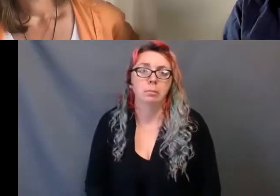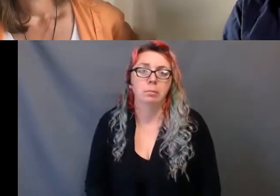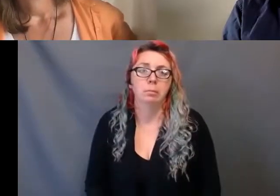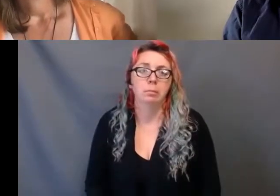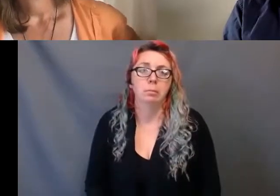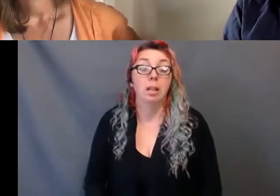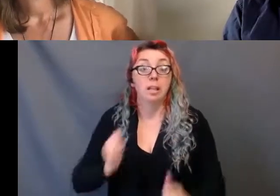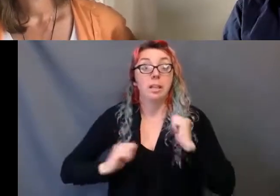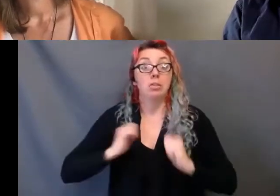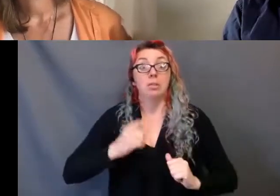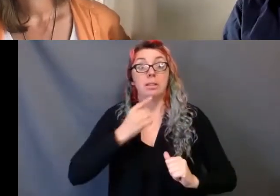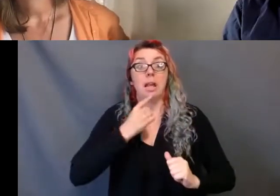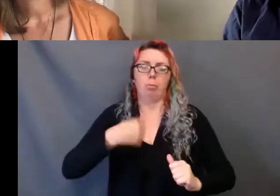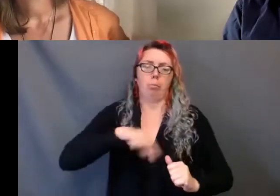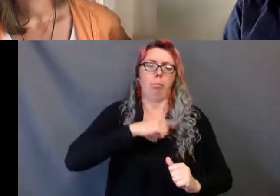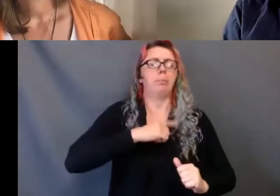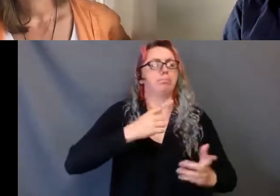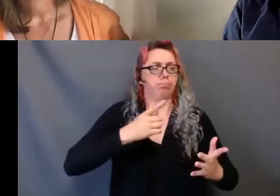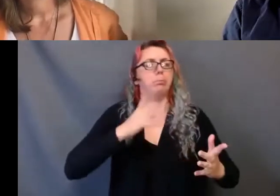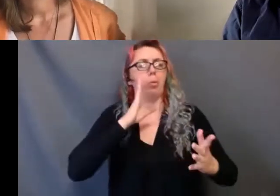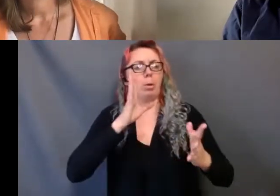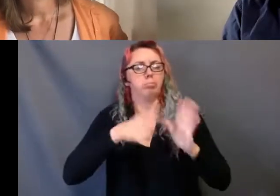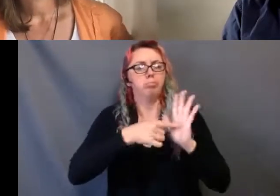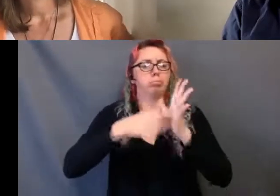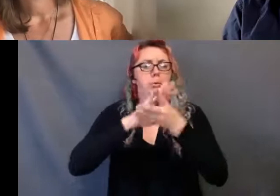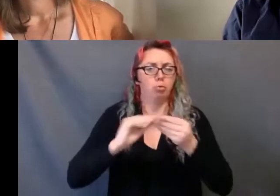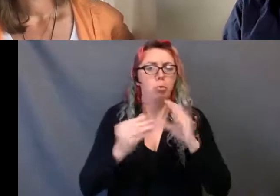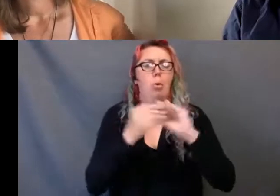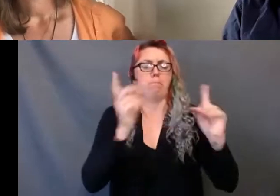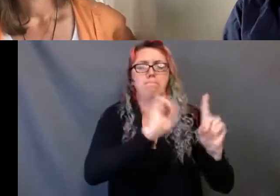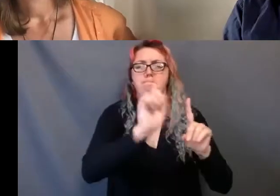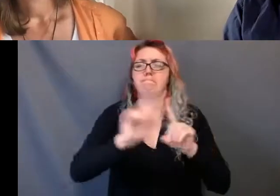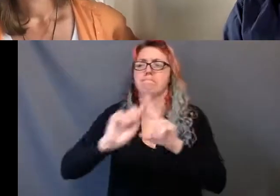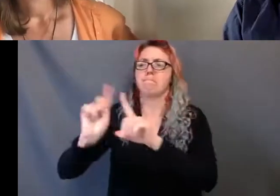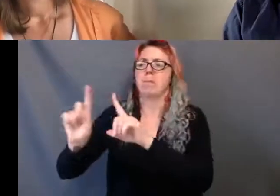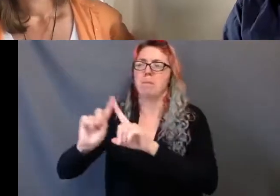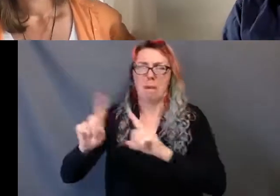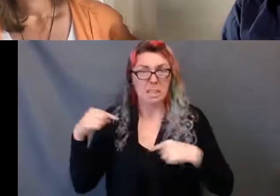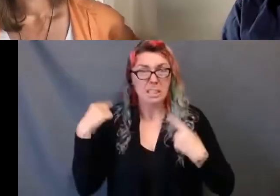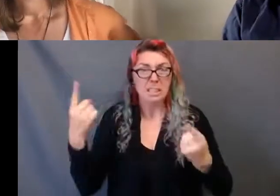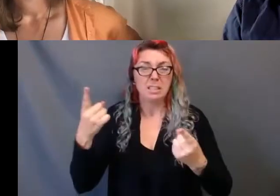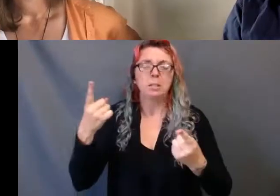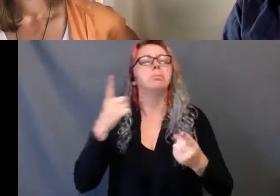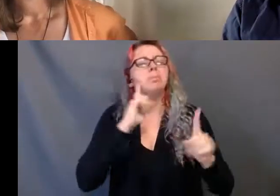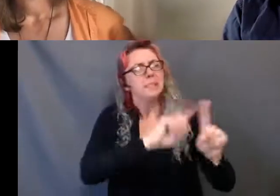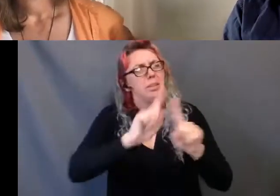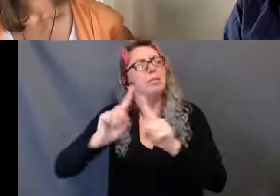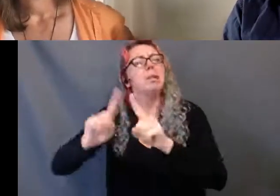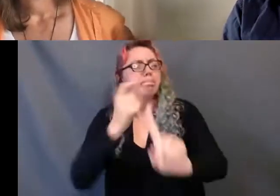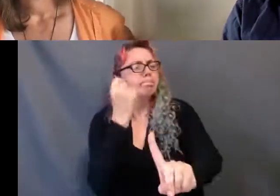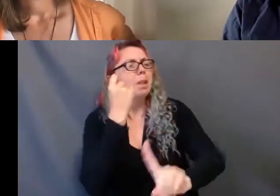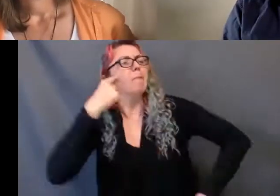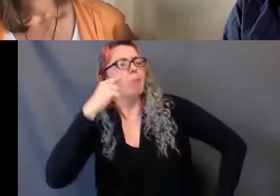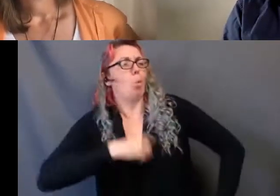Yet, that is what many theatres have been getting away with doing for decades. The bureaucracies and structures within